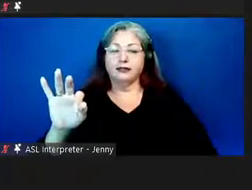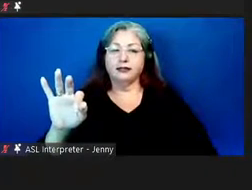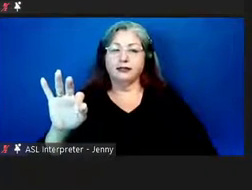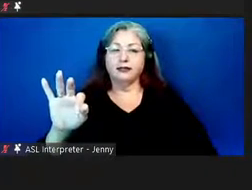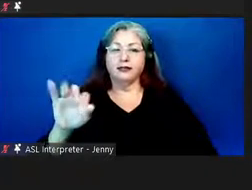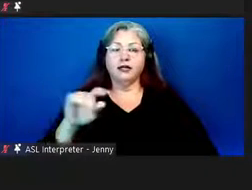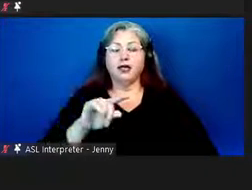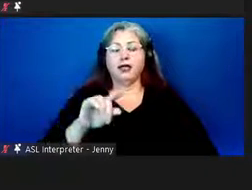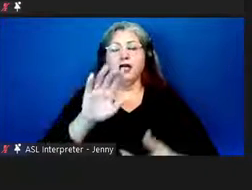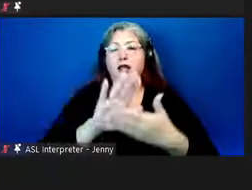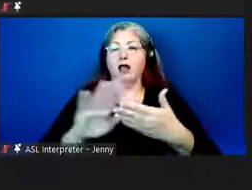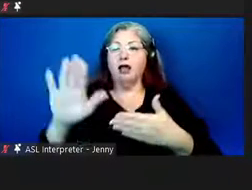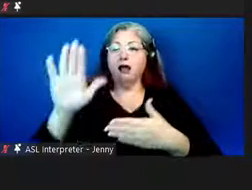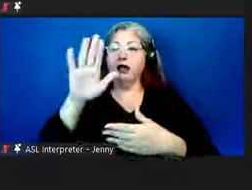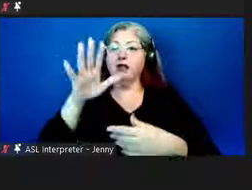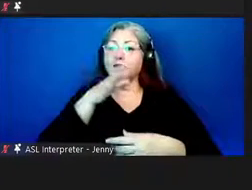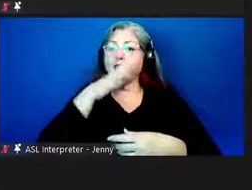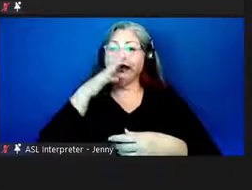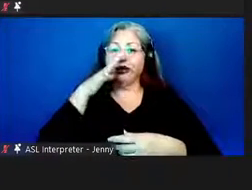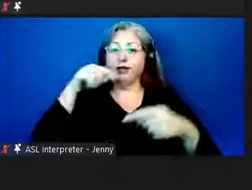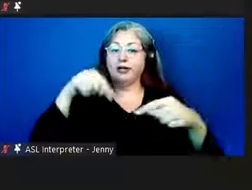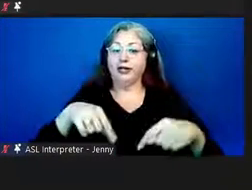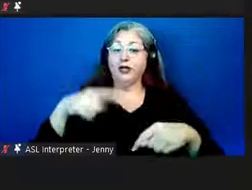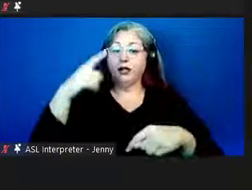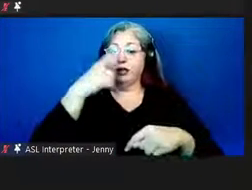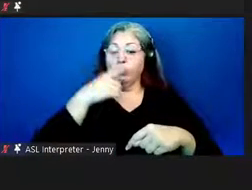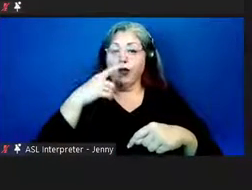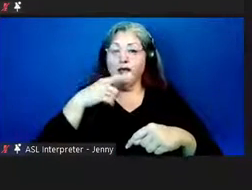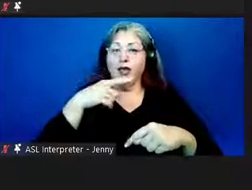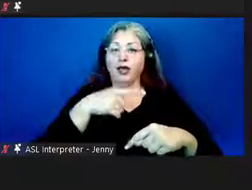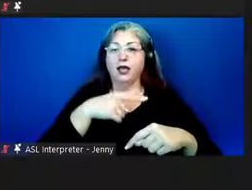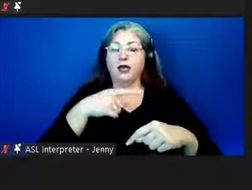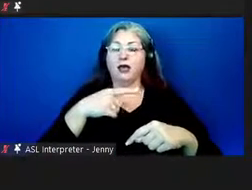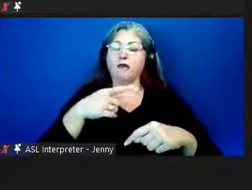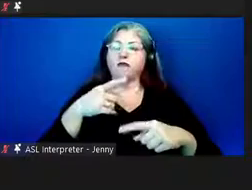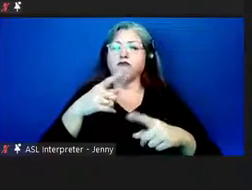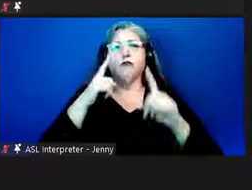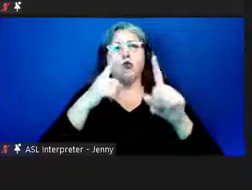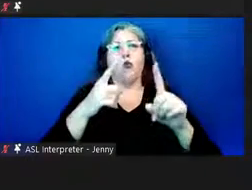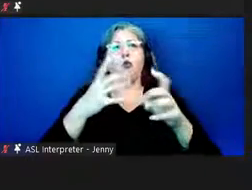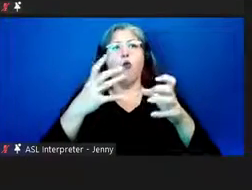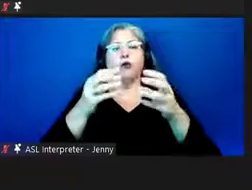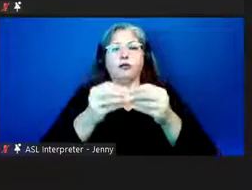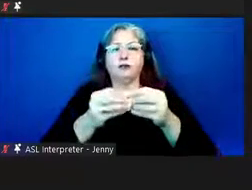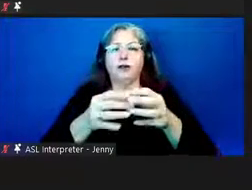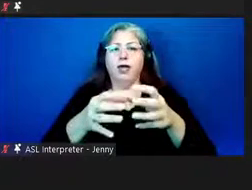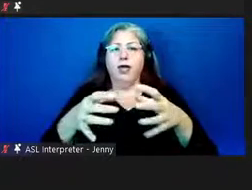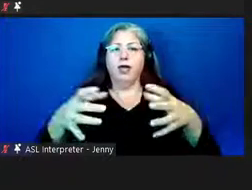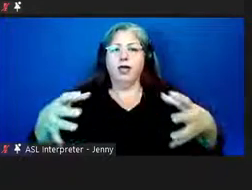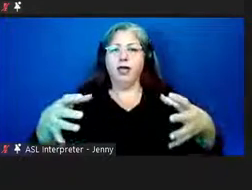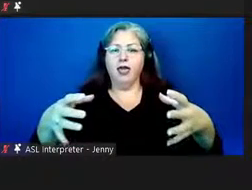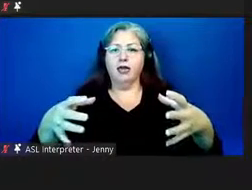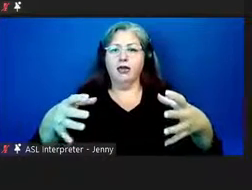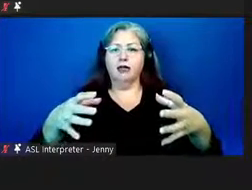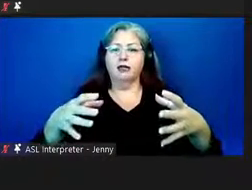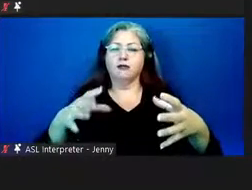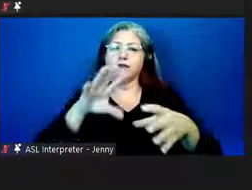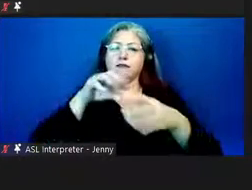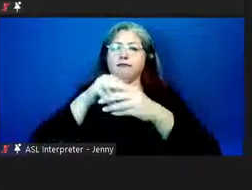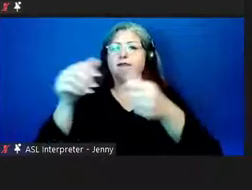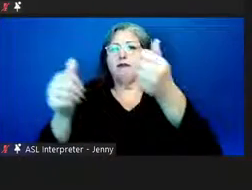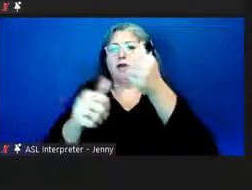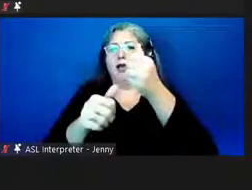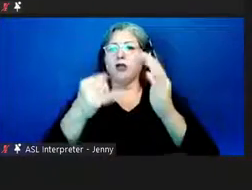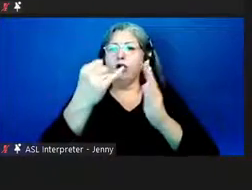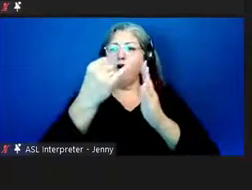college of agriculture in hawaii wanted to expand into the um arts and sciences